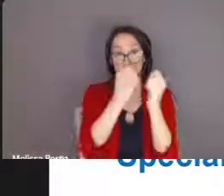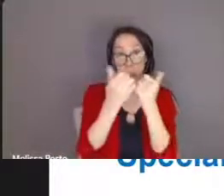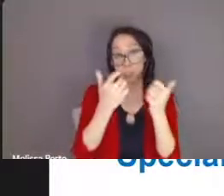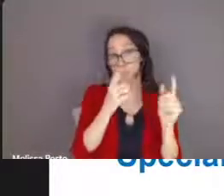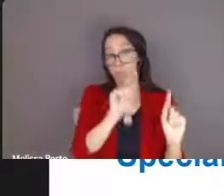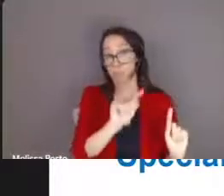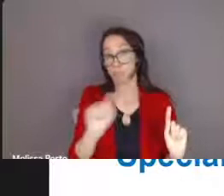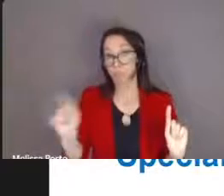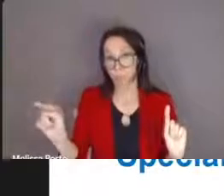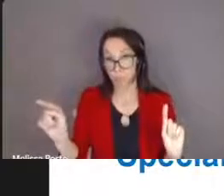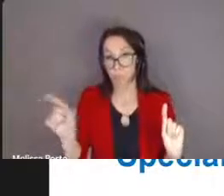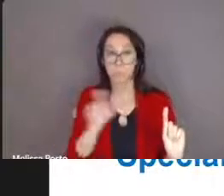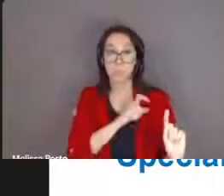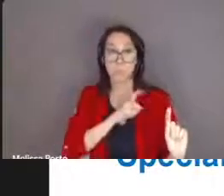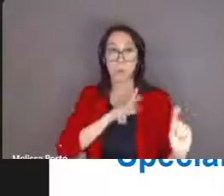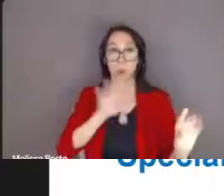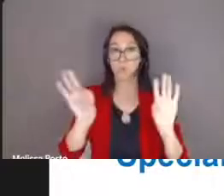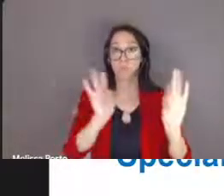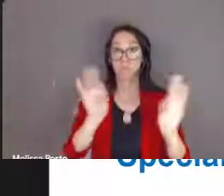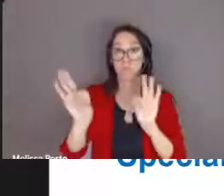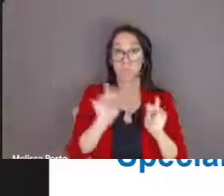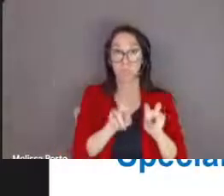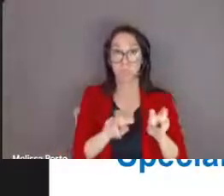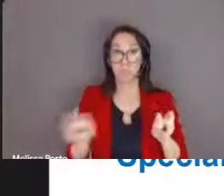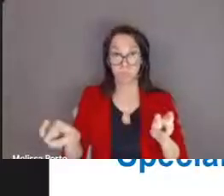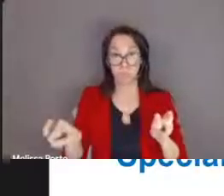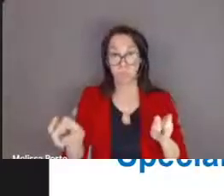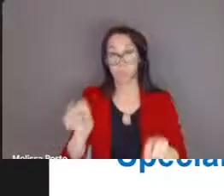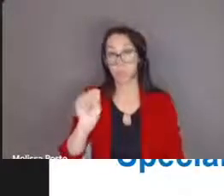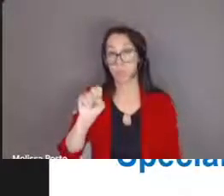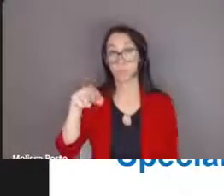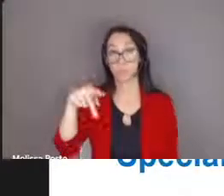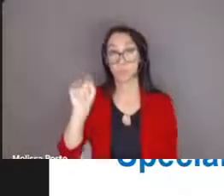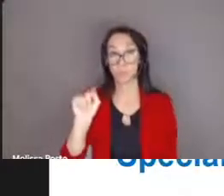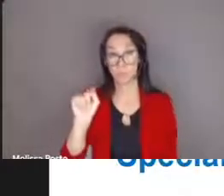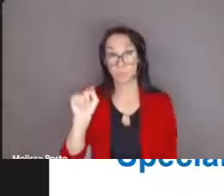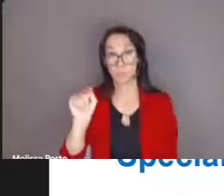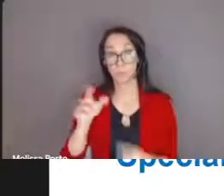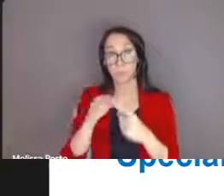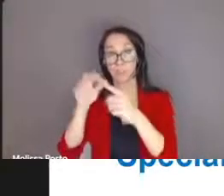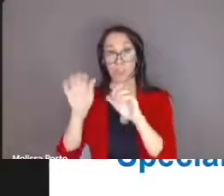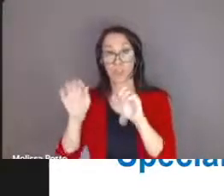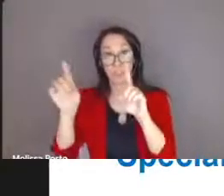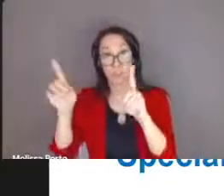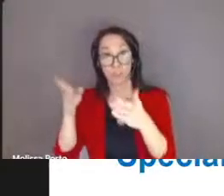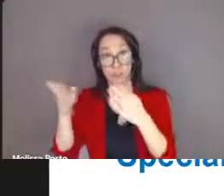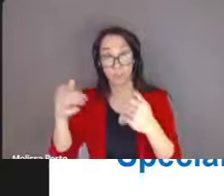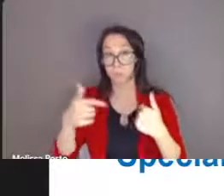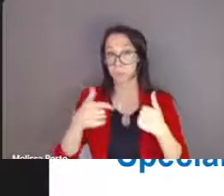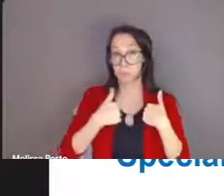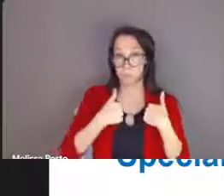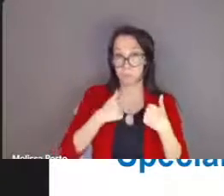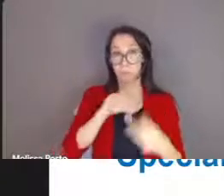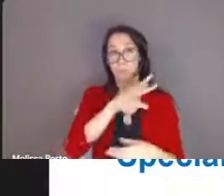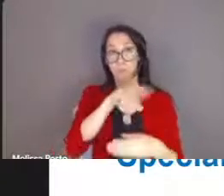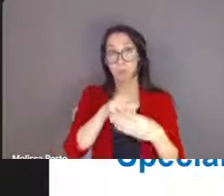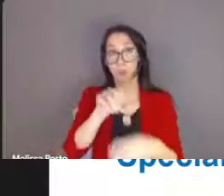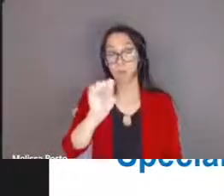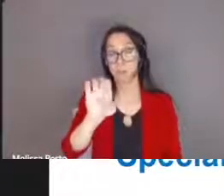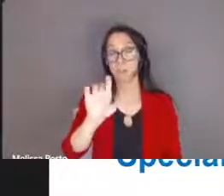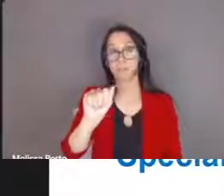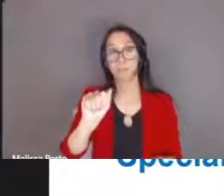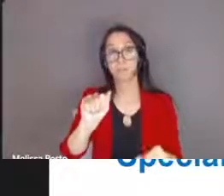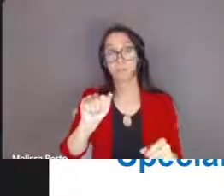we also the superintendent of special education services along with myself attend seac meetings as well as additional